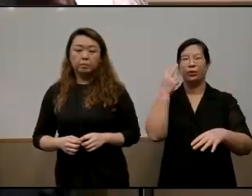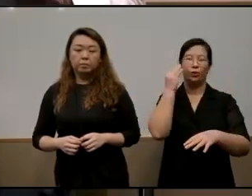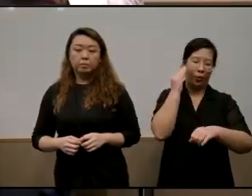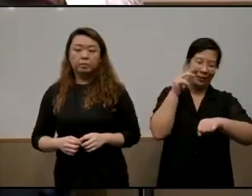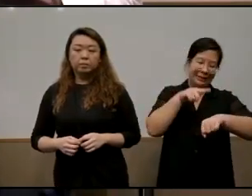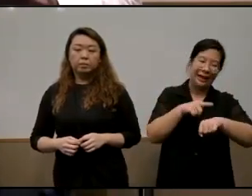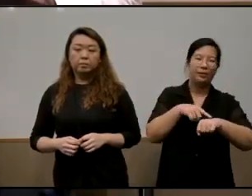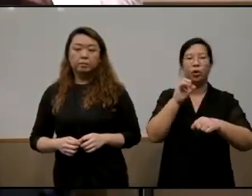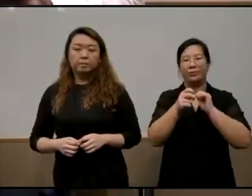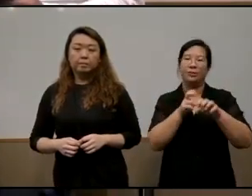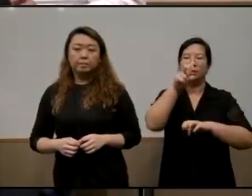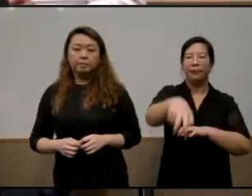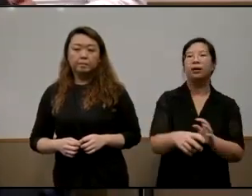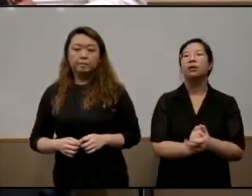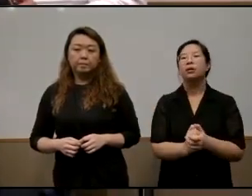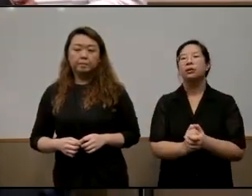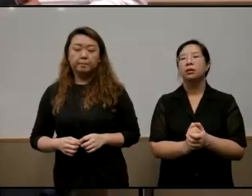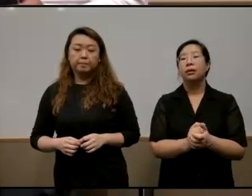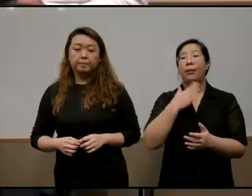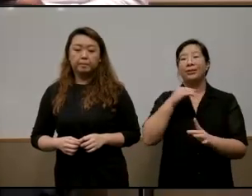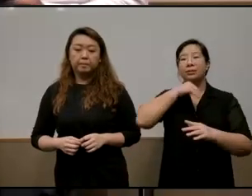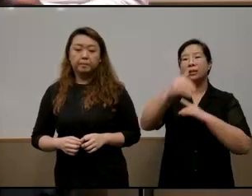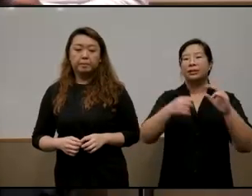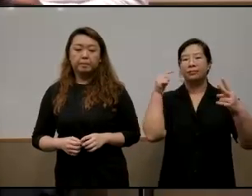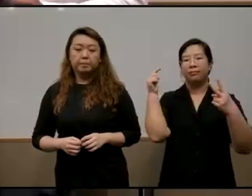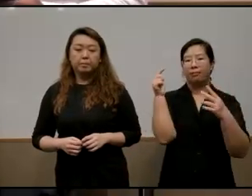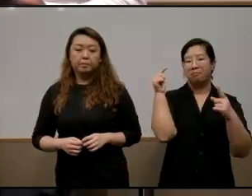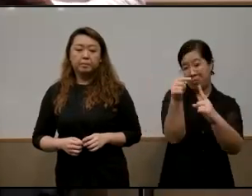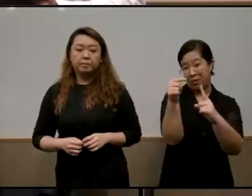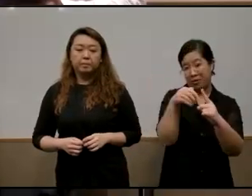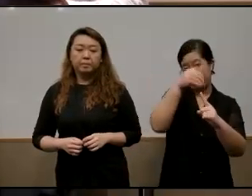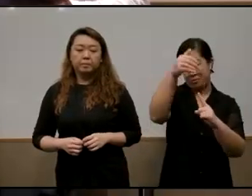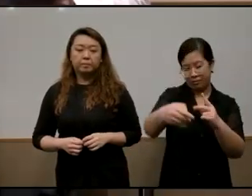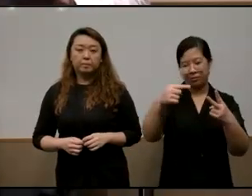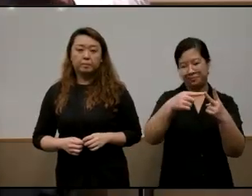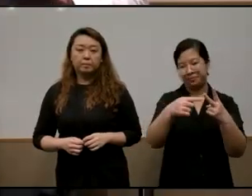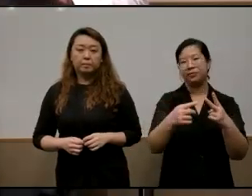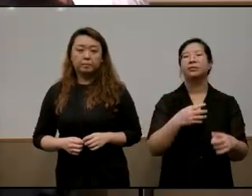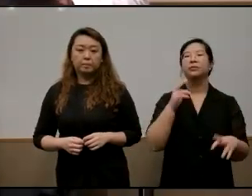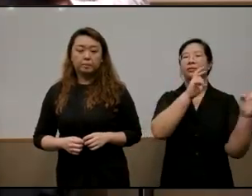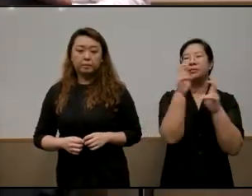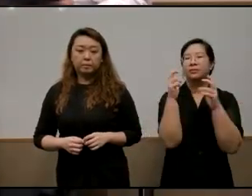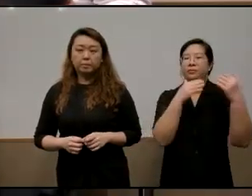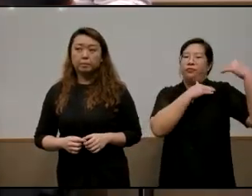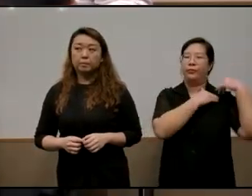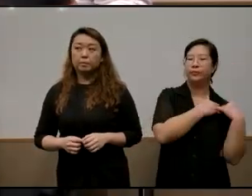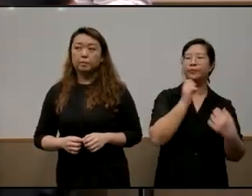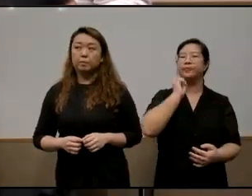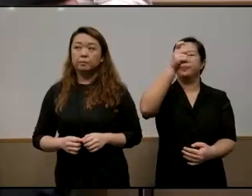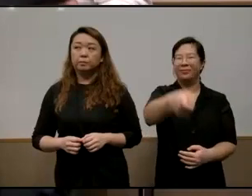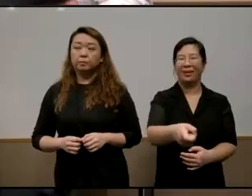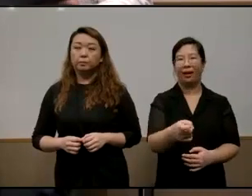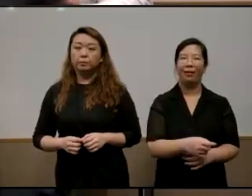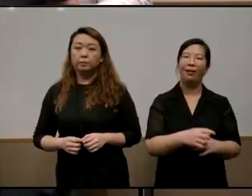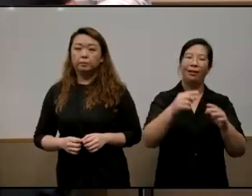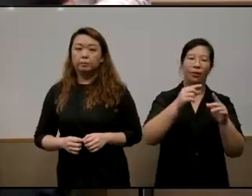skip it and my next point moving on is the theme of responsabilization it's quite a mouthful